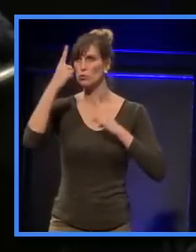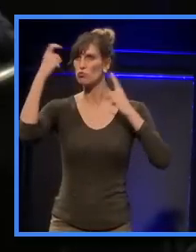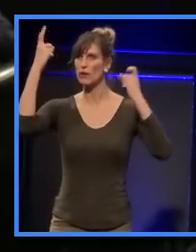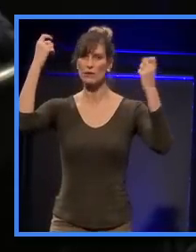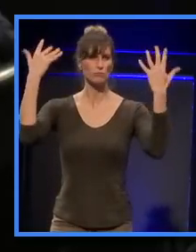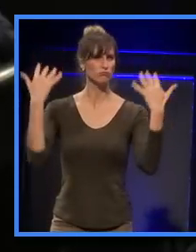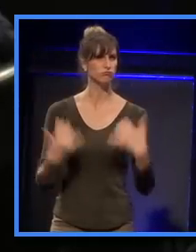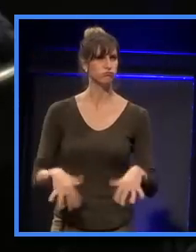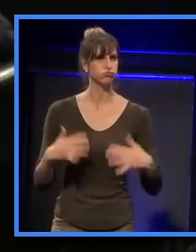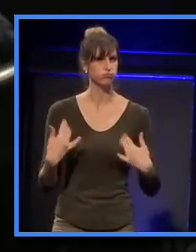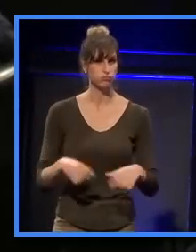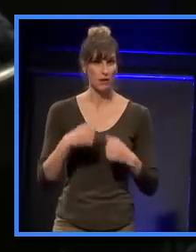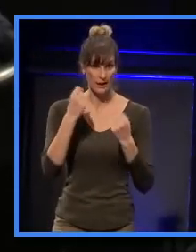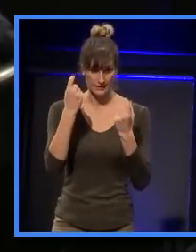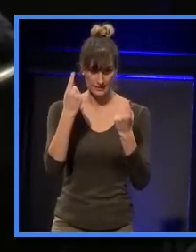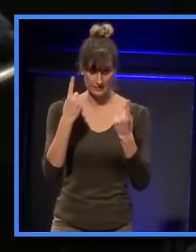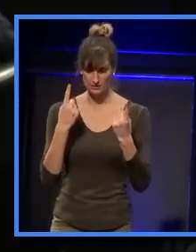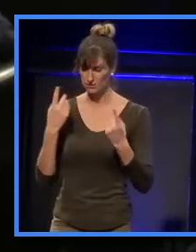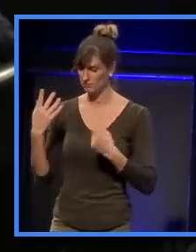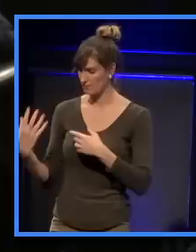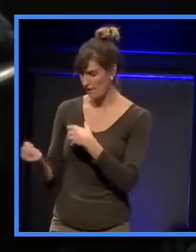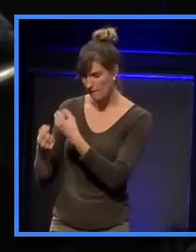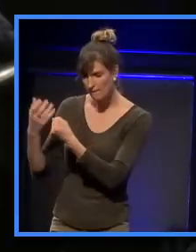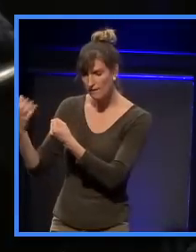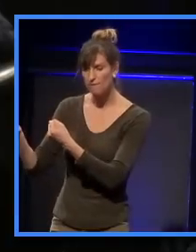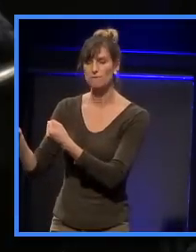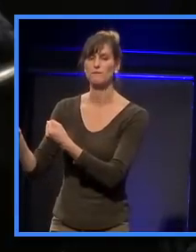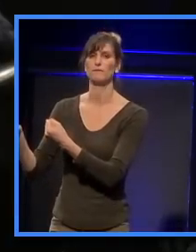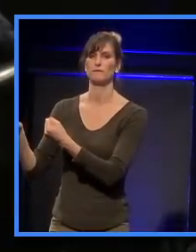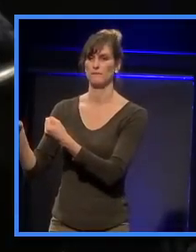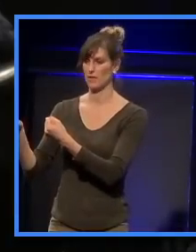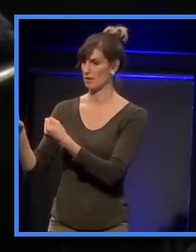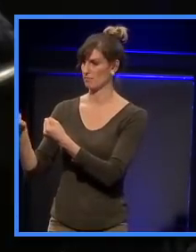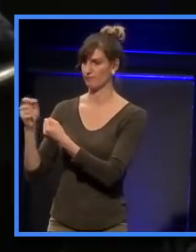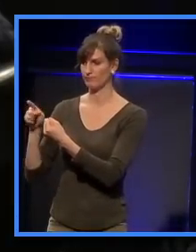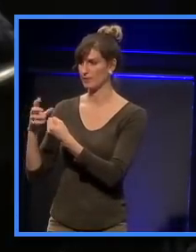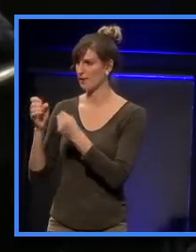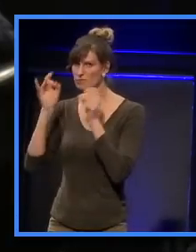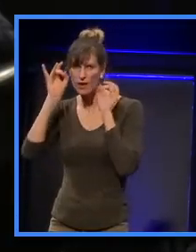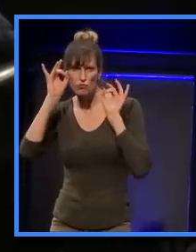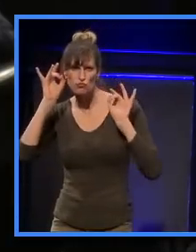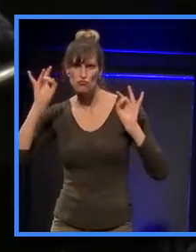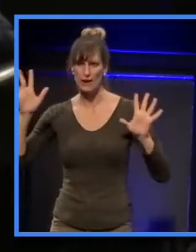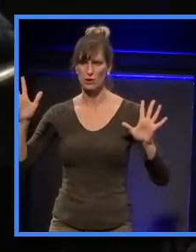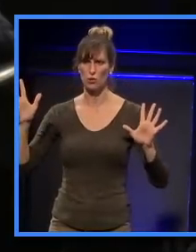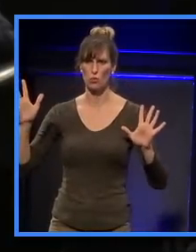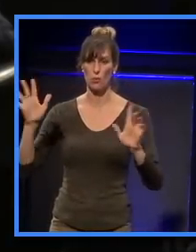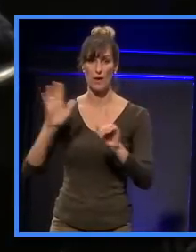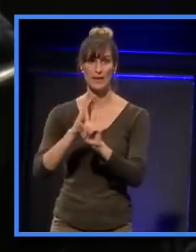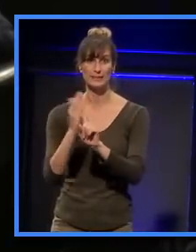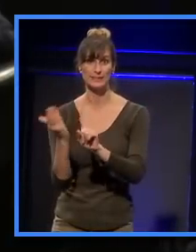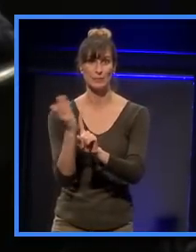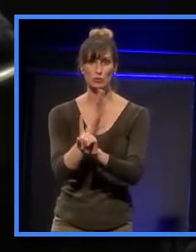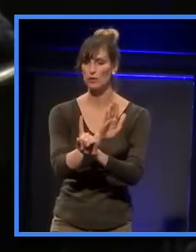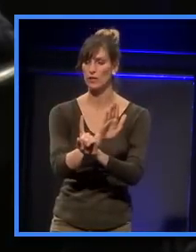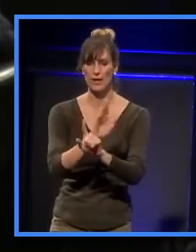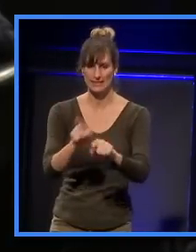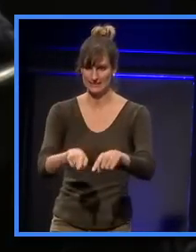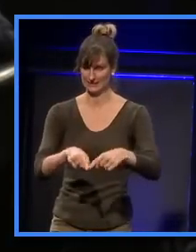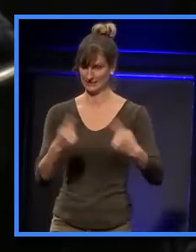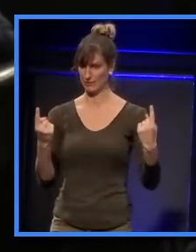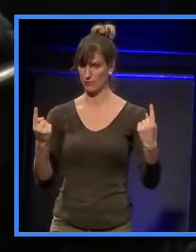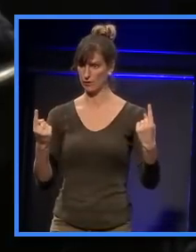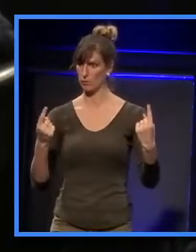auditorium, the ASB auditorium, we had this incredibly radical asymmetrical hall that was just all over the place. Absolutely.